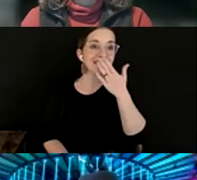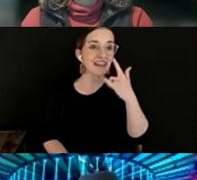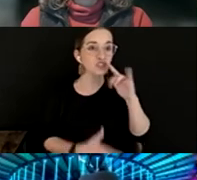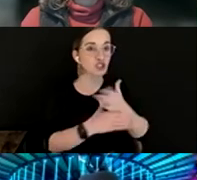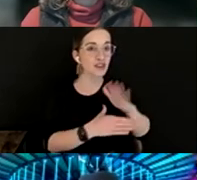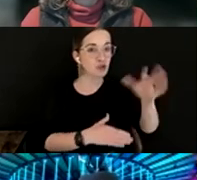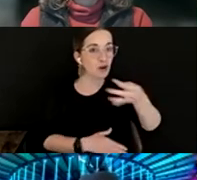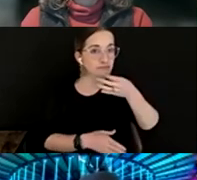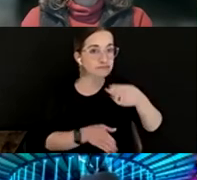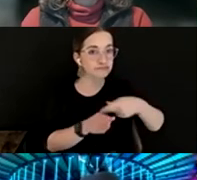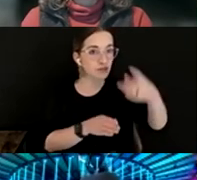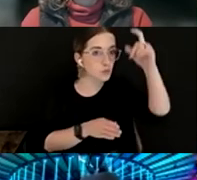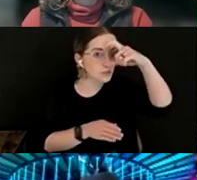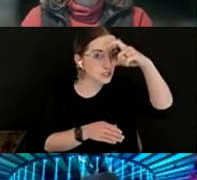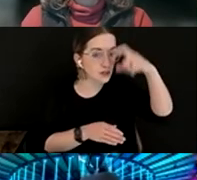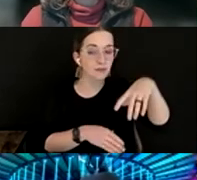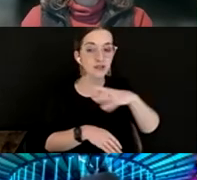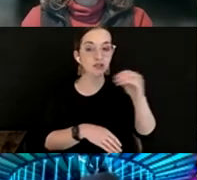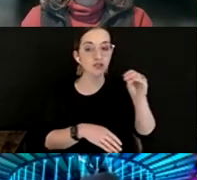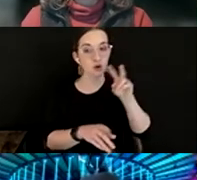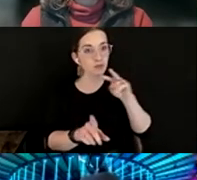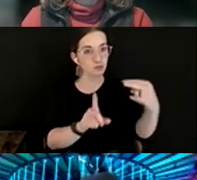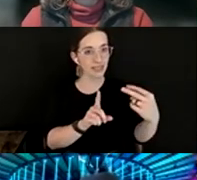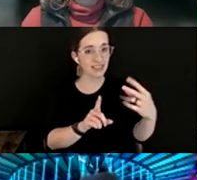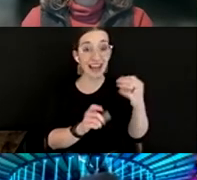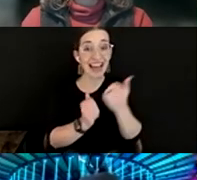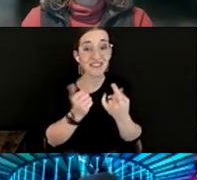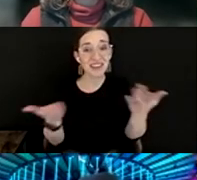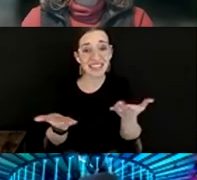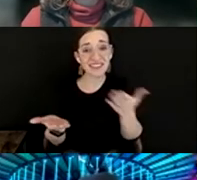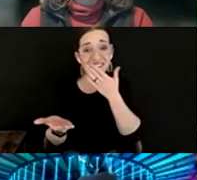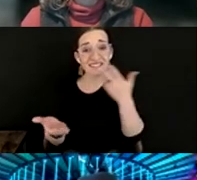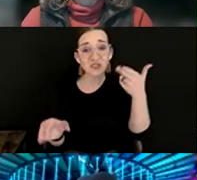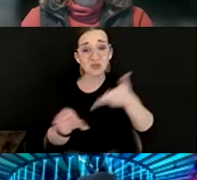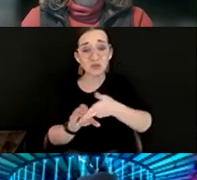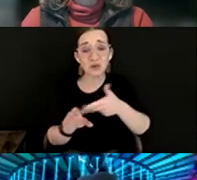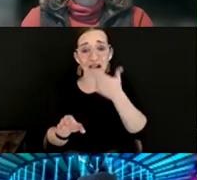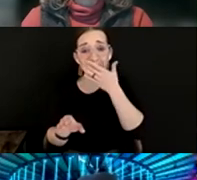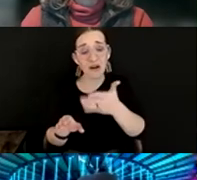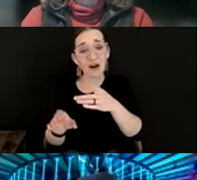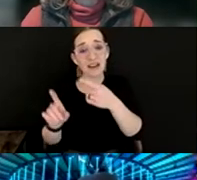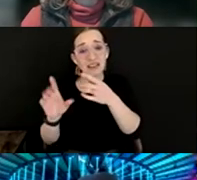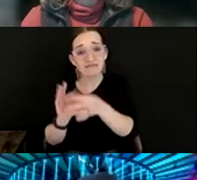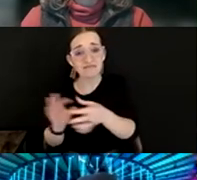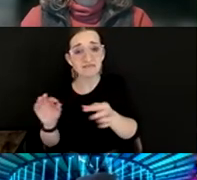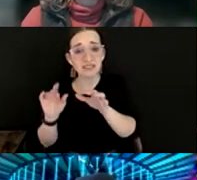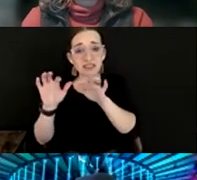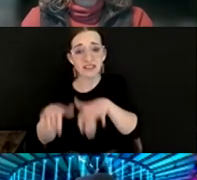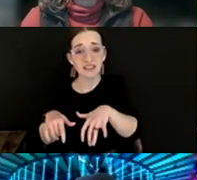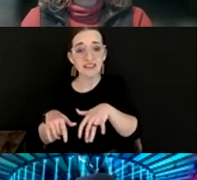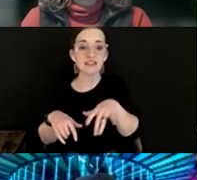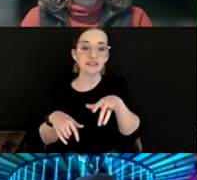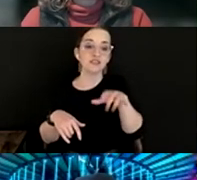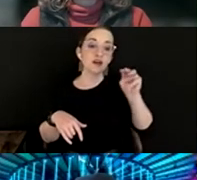and perspectives. And everyone here, just really good points. You know, to Megan David's point,